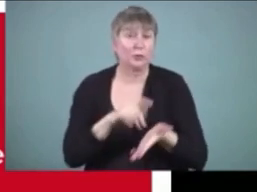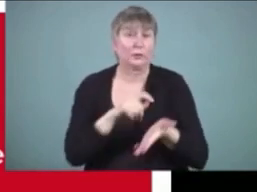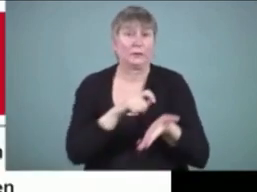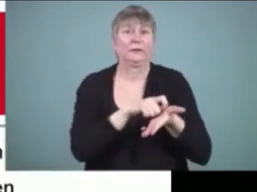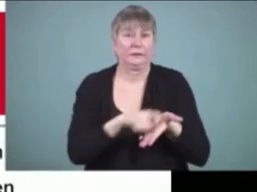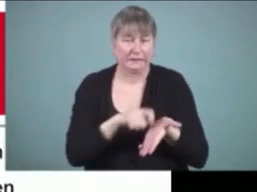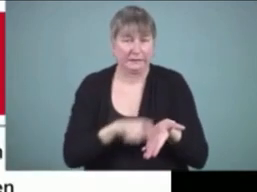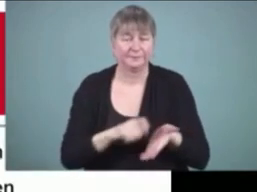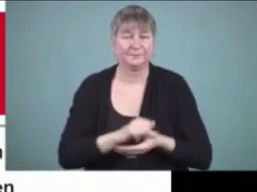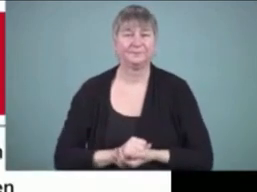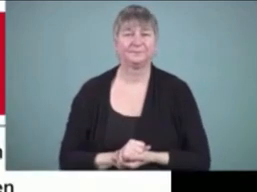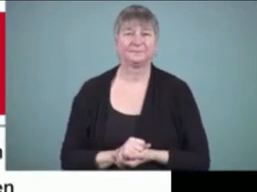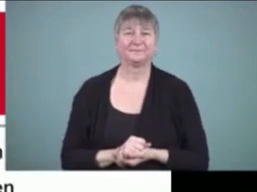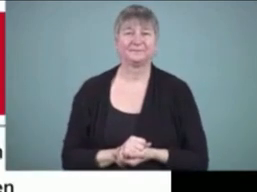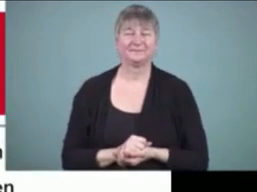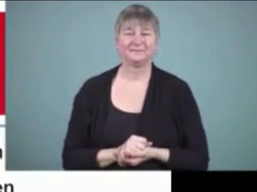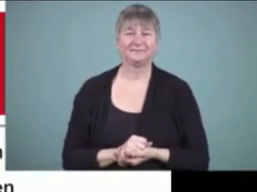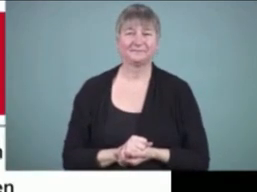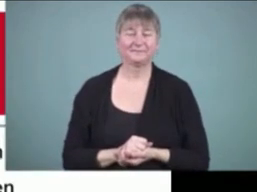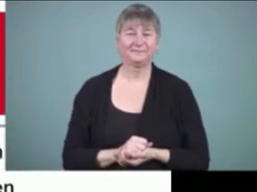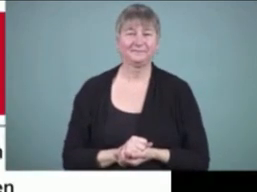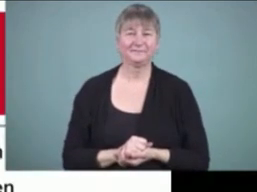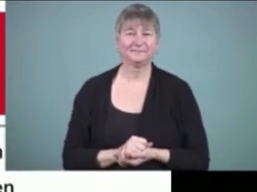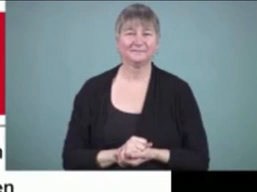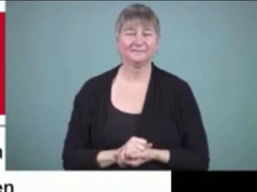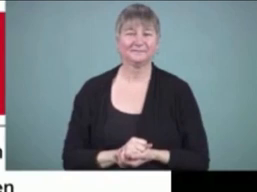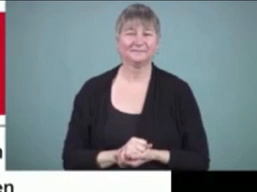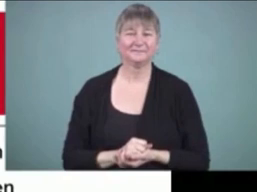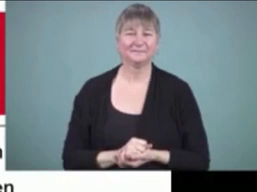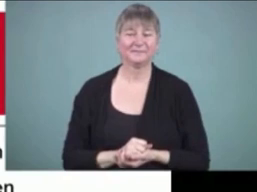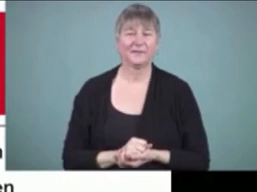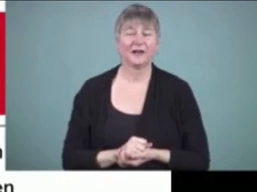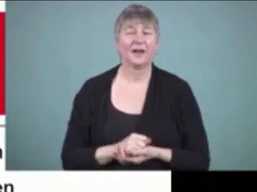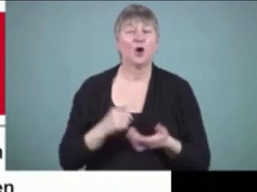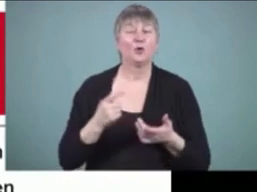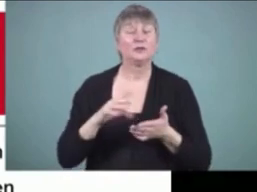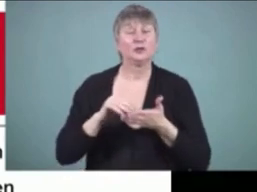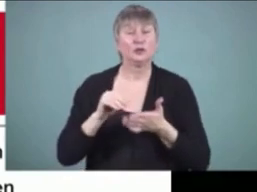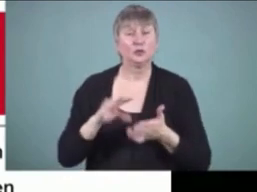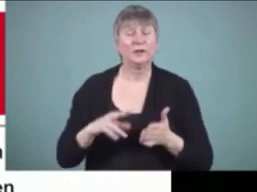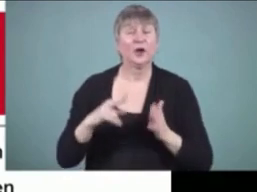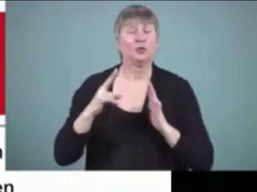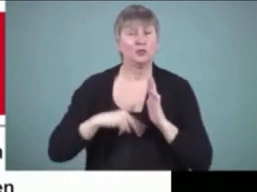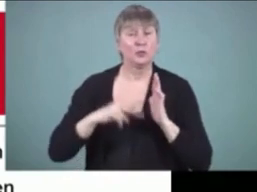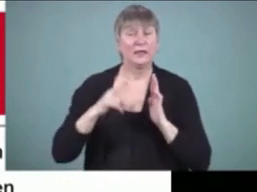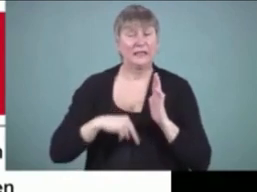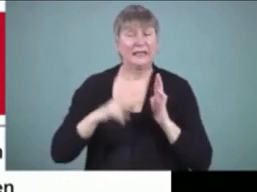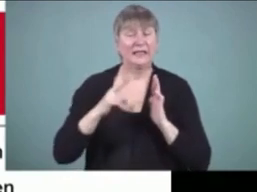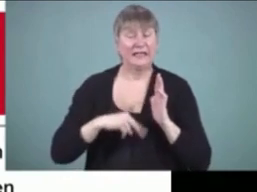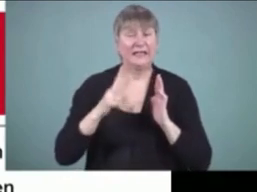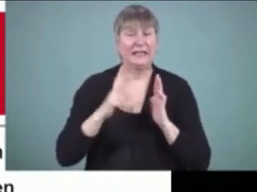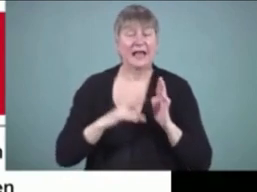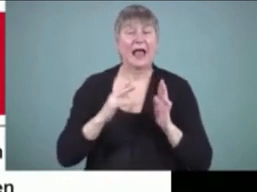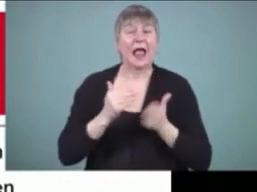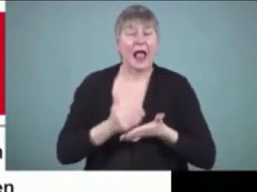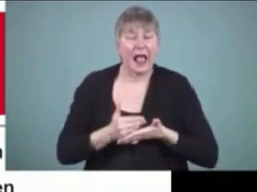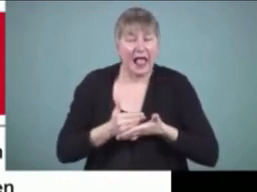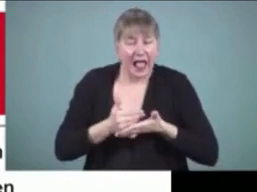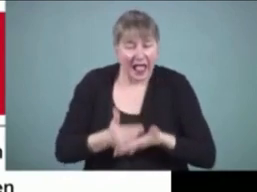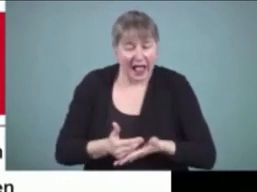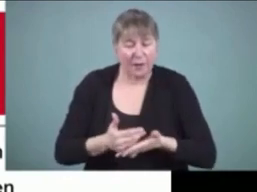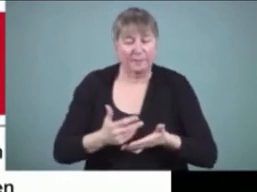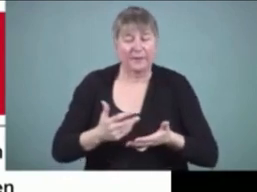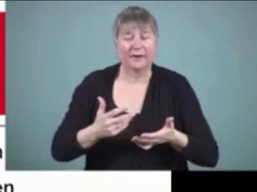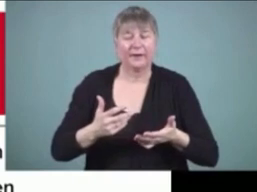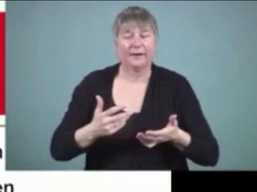slide reading aloud helps students generate text and i know this maybe seems as a